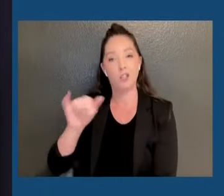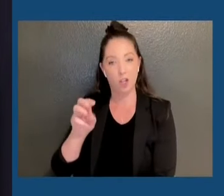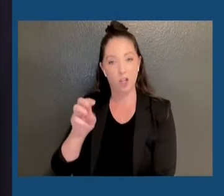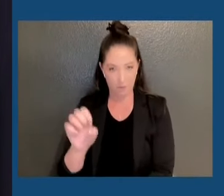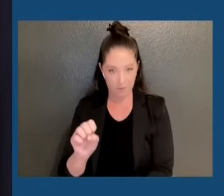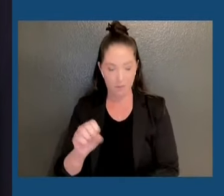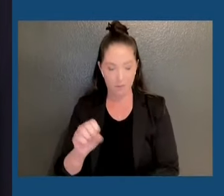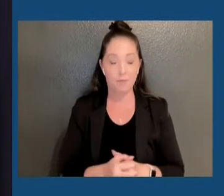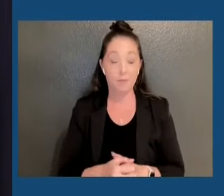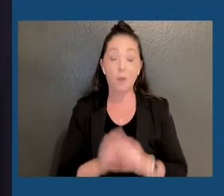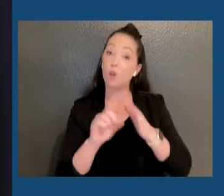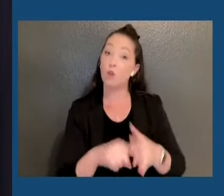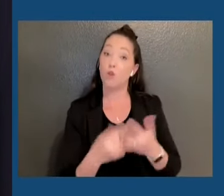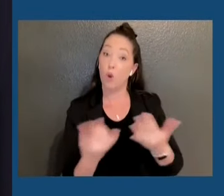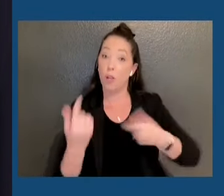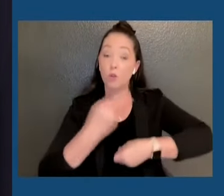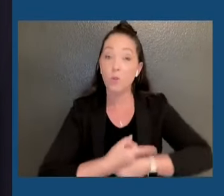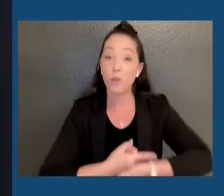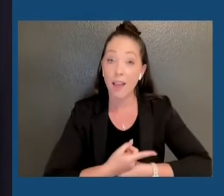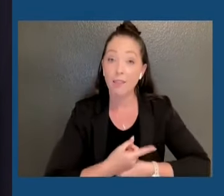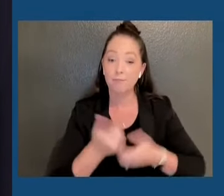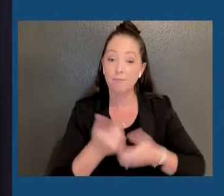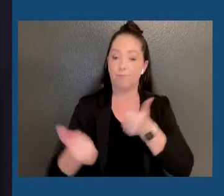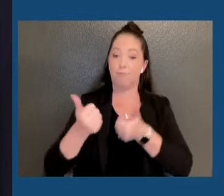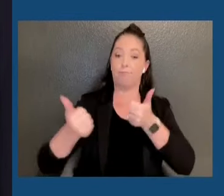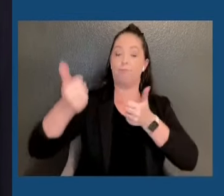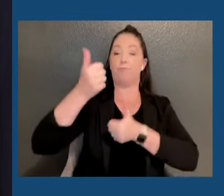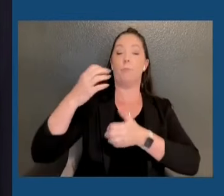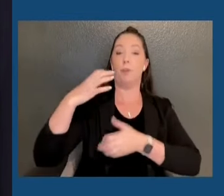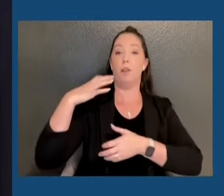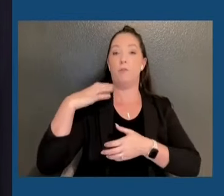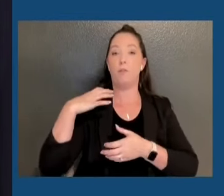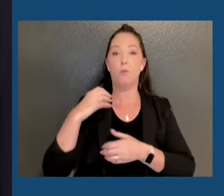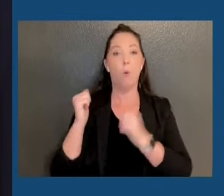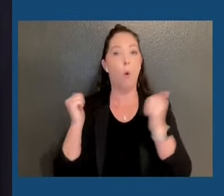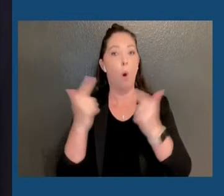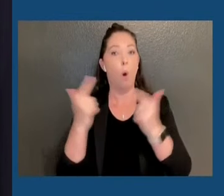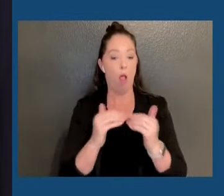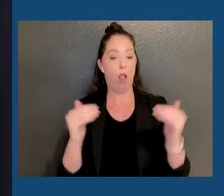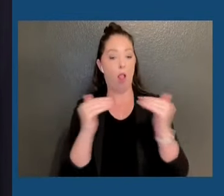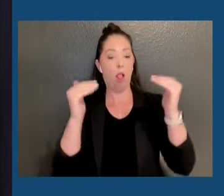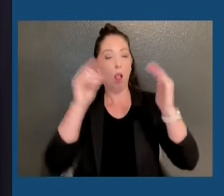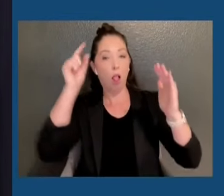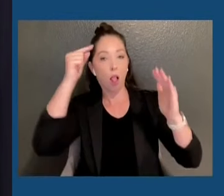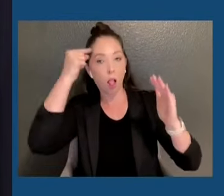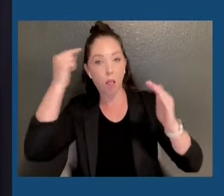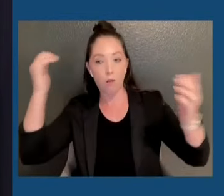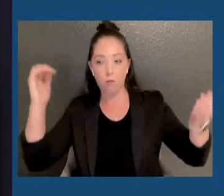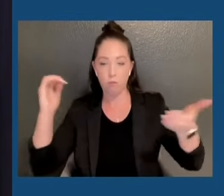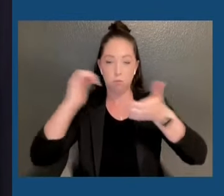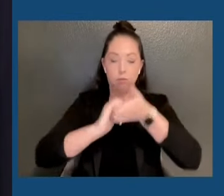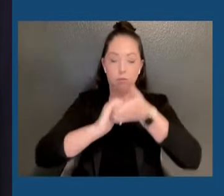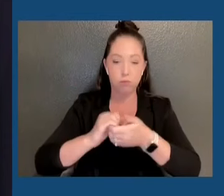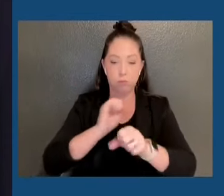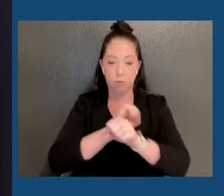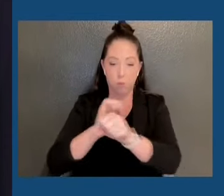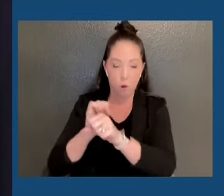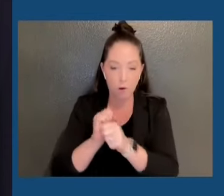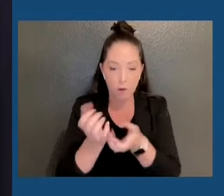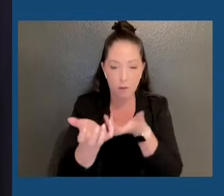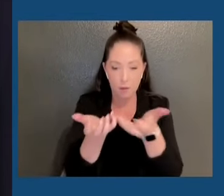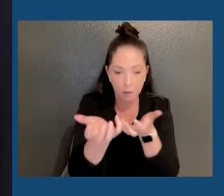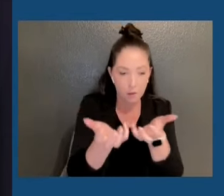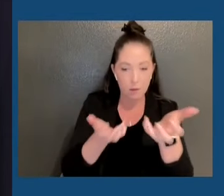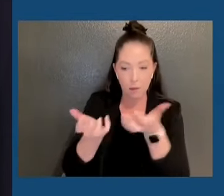beginning today, senior officials and attorneys at all levels of government will work in close collaboration with the Attorney General's office,